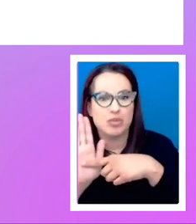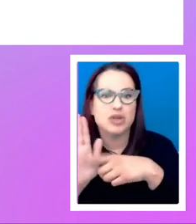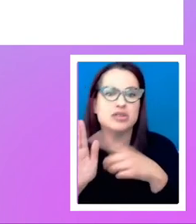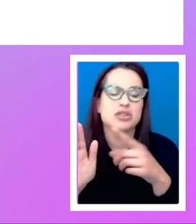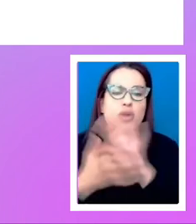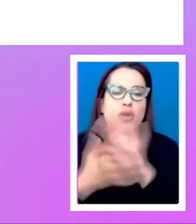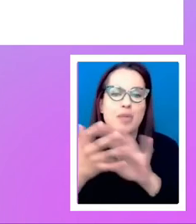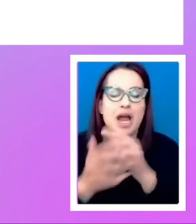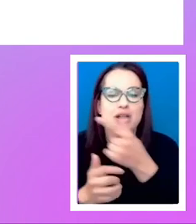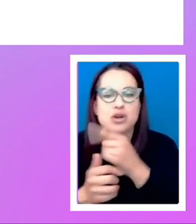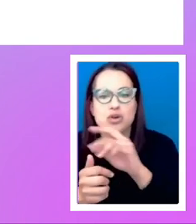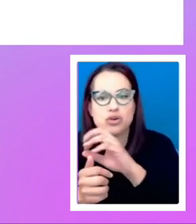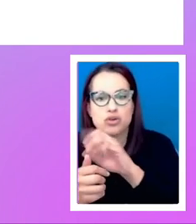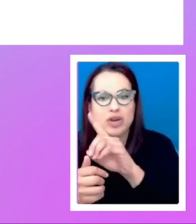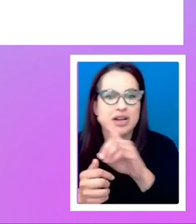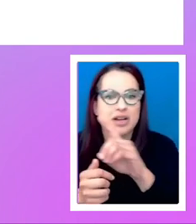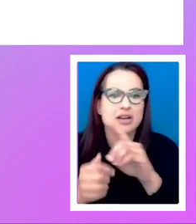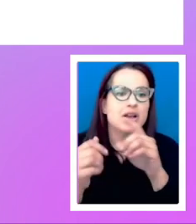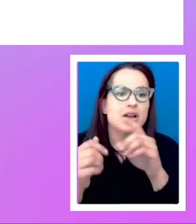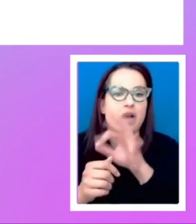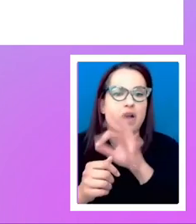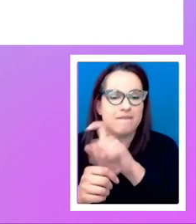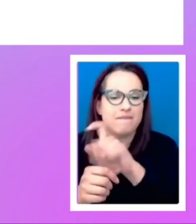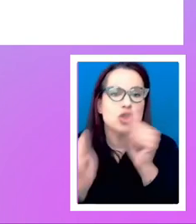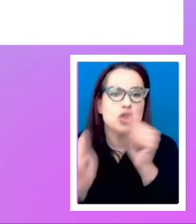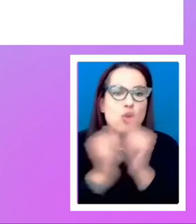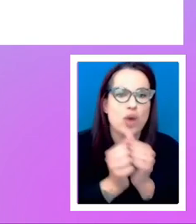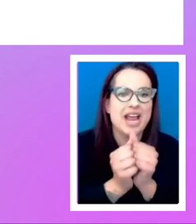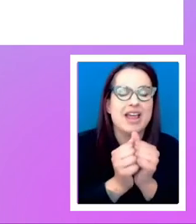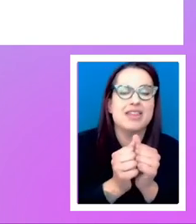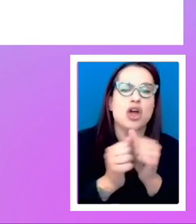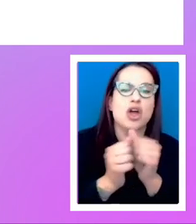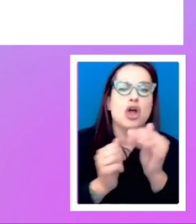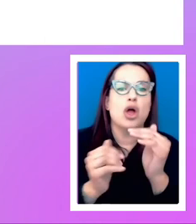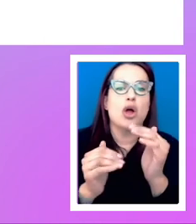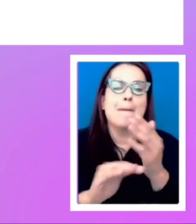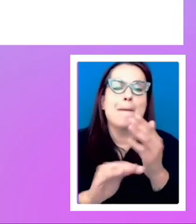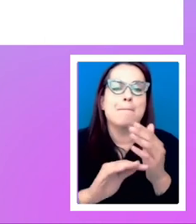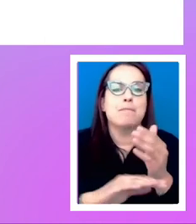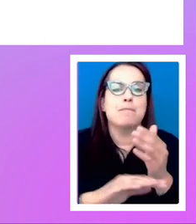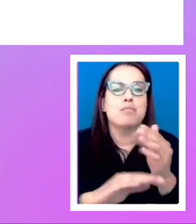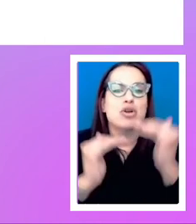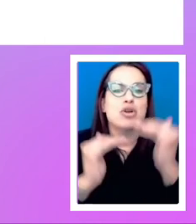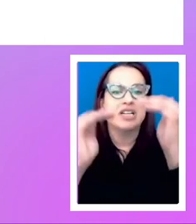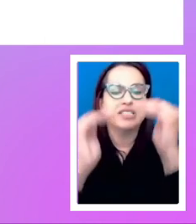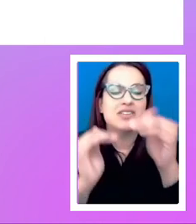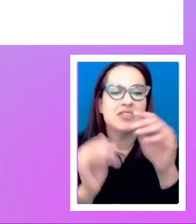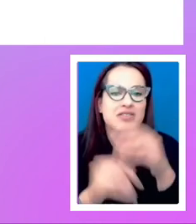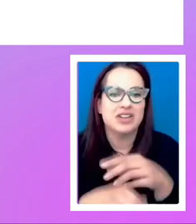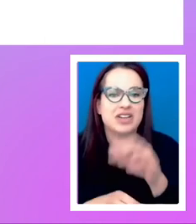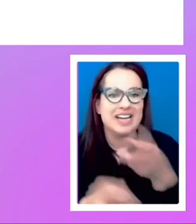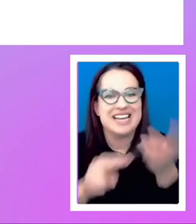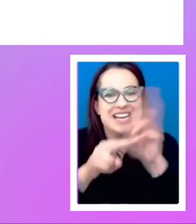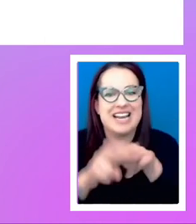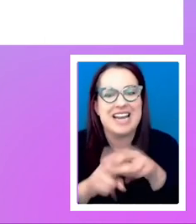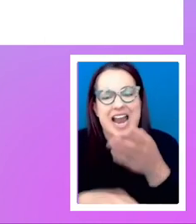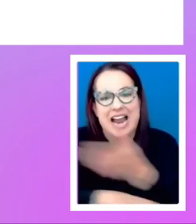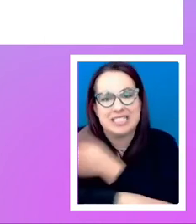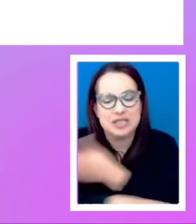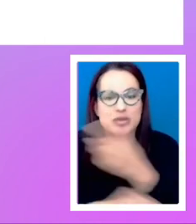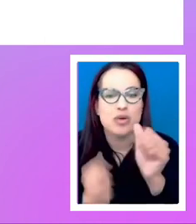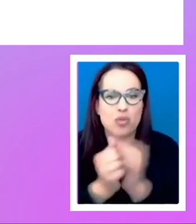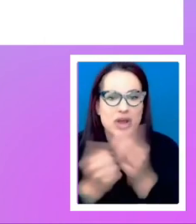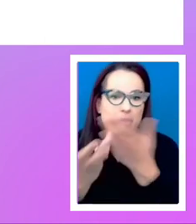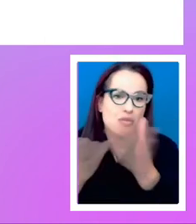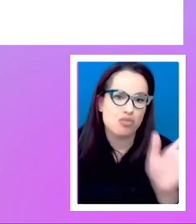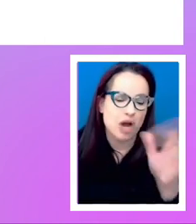with progressive enhancement, uh, to ensure broad browser support? Yeah. I mean, I've got a ton of stuff